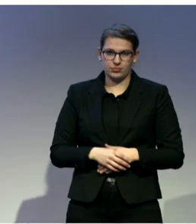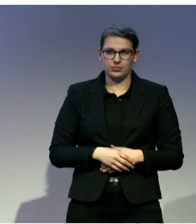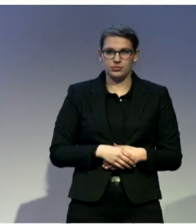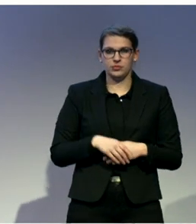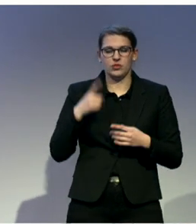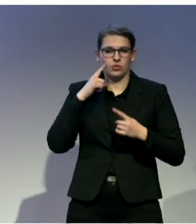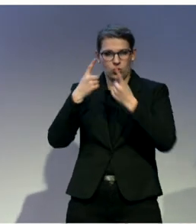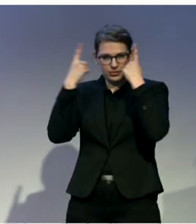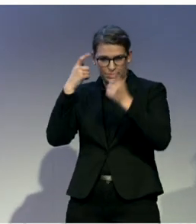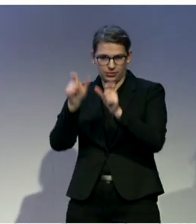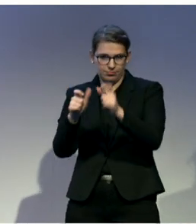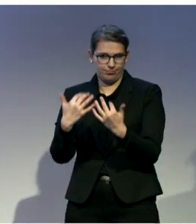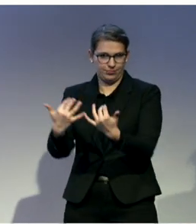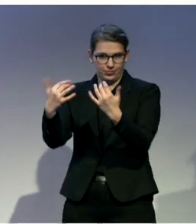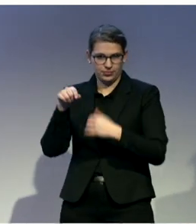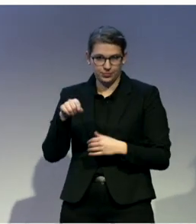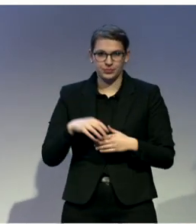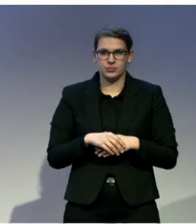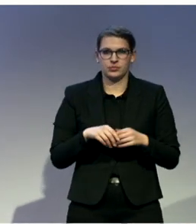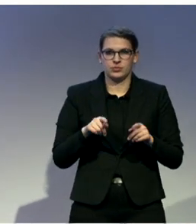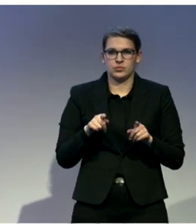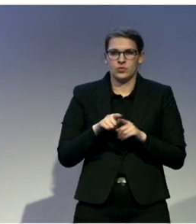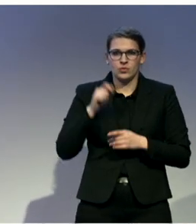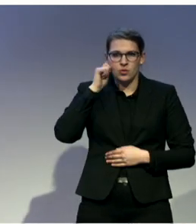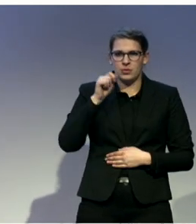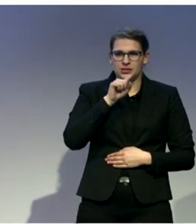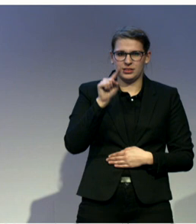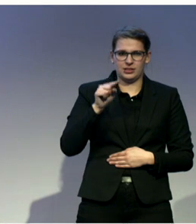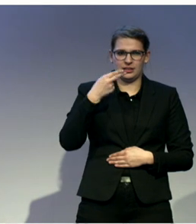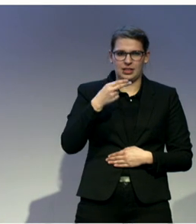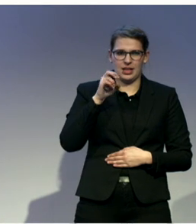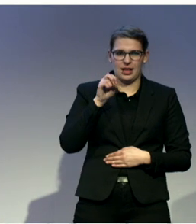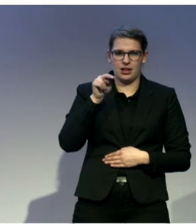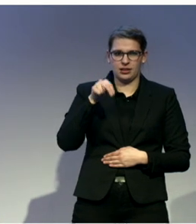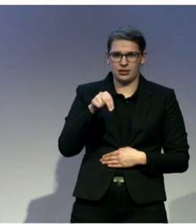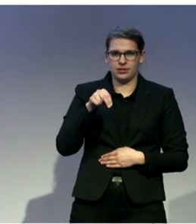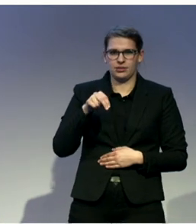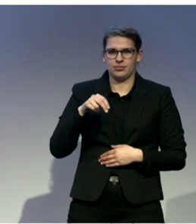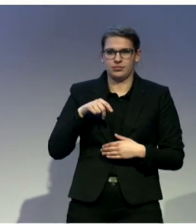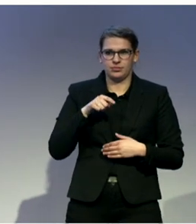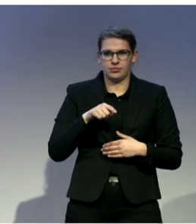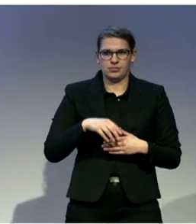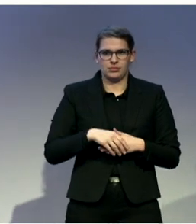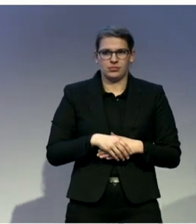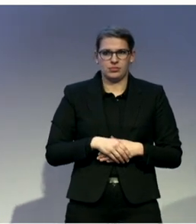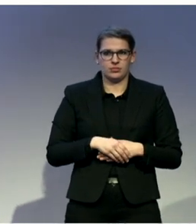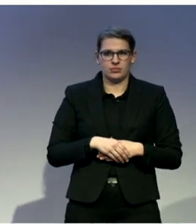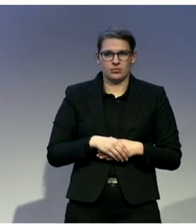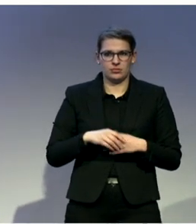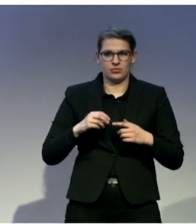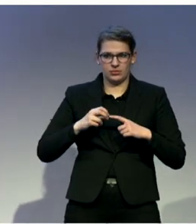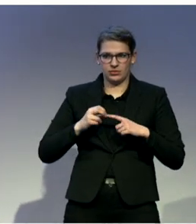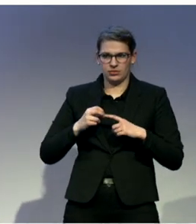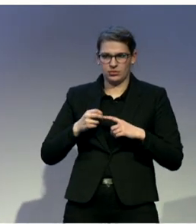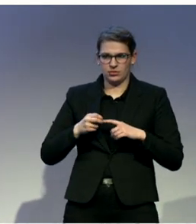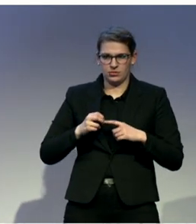Xuanzang, professor at the, thank you,